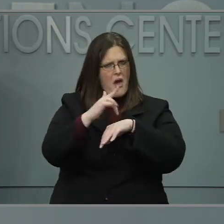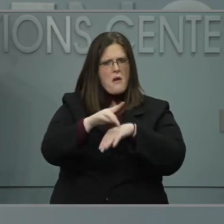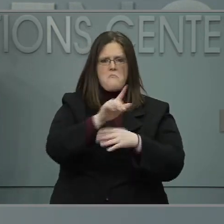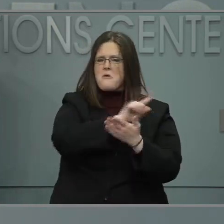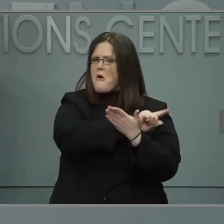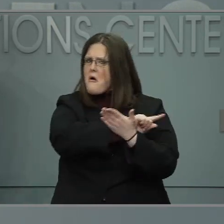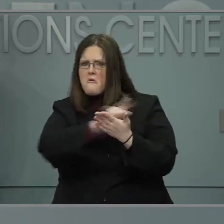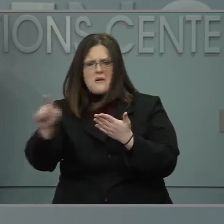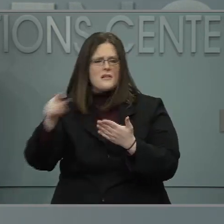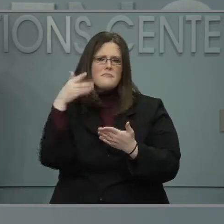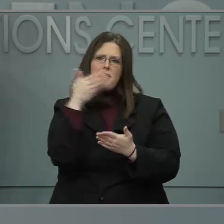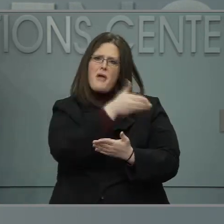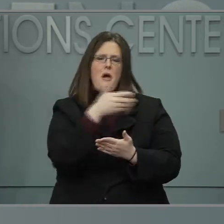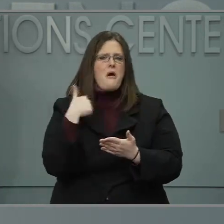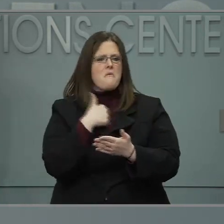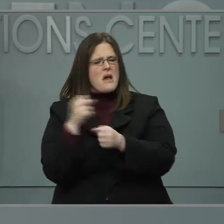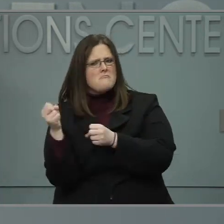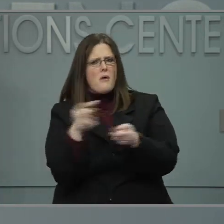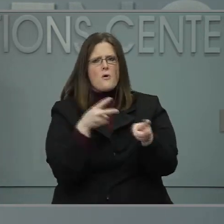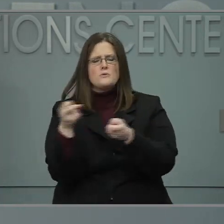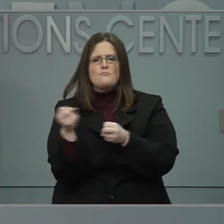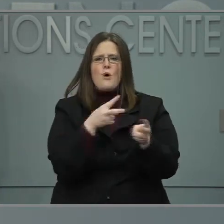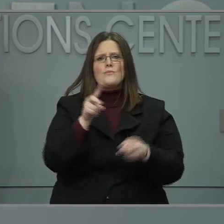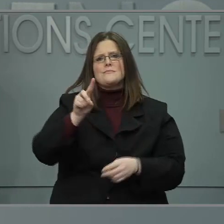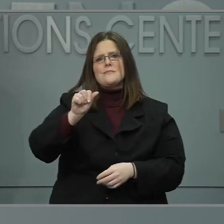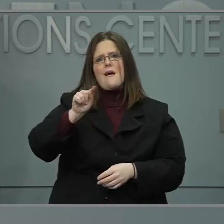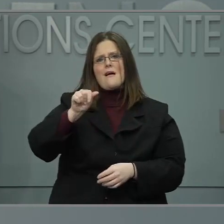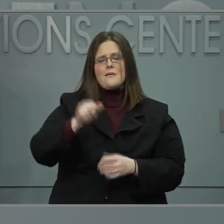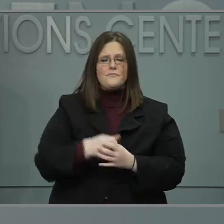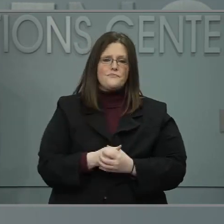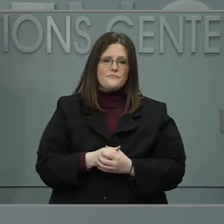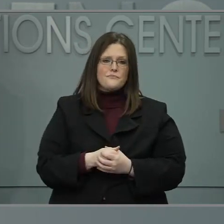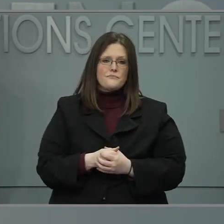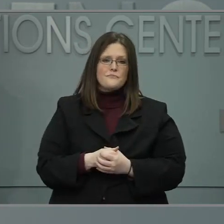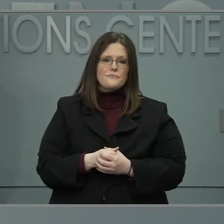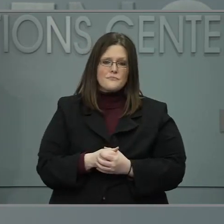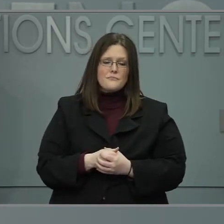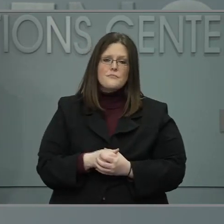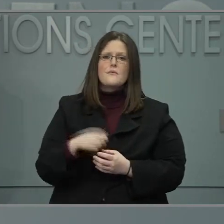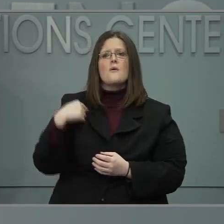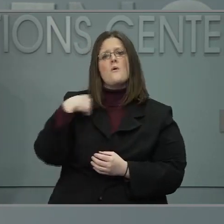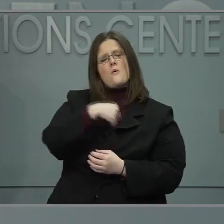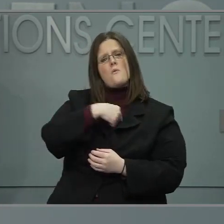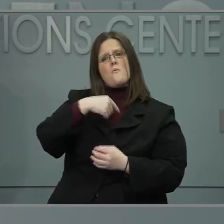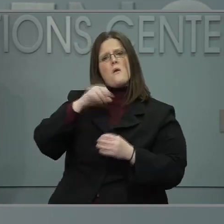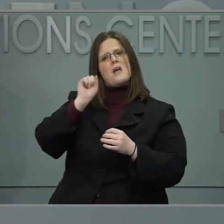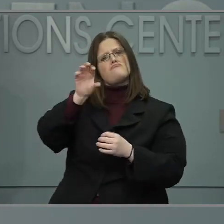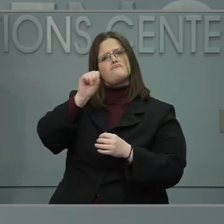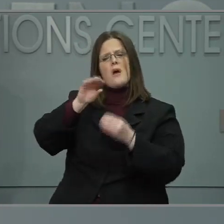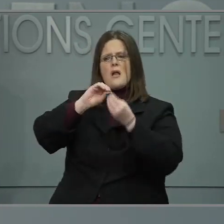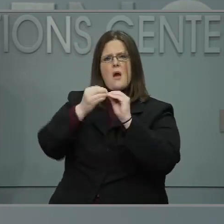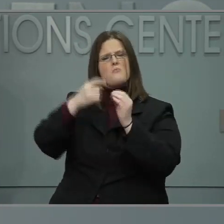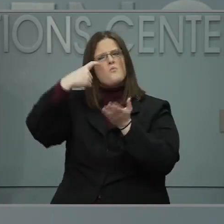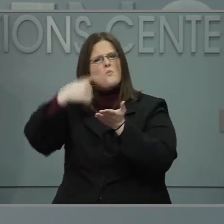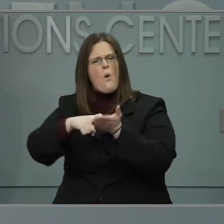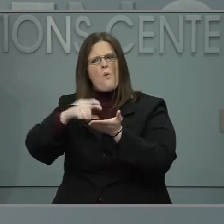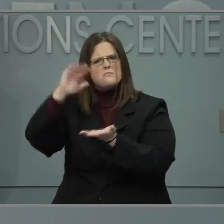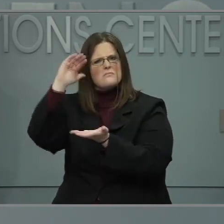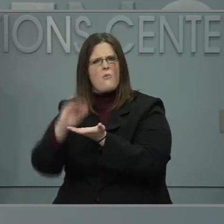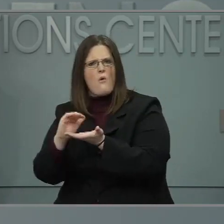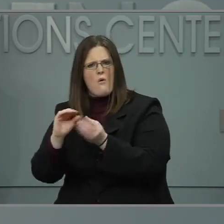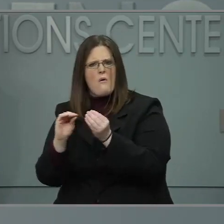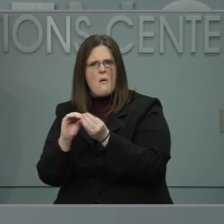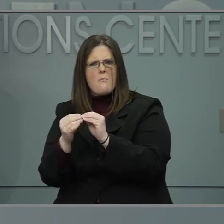dashboard that we have work to do when it comes to equity. We are committed to doing better and are already seeing some improvements